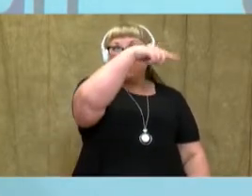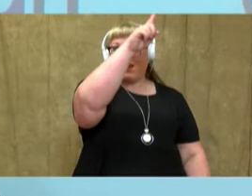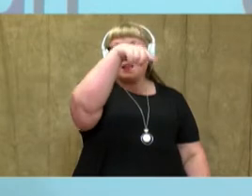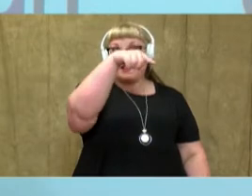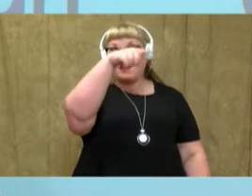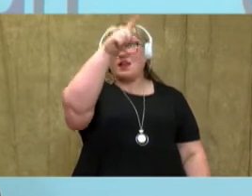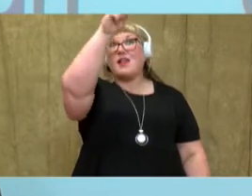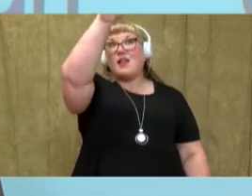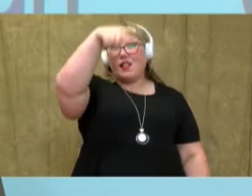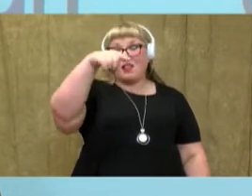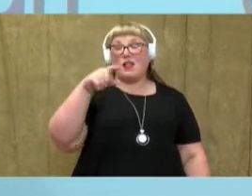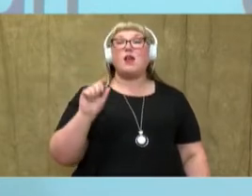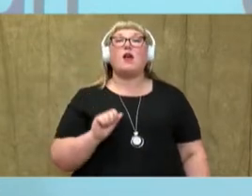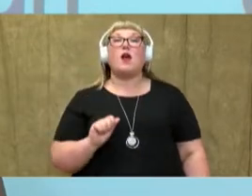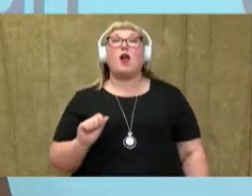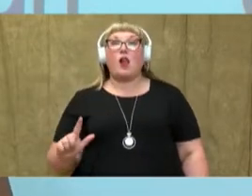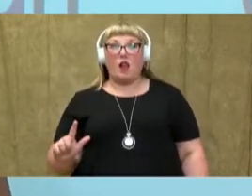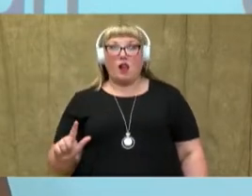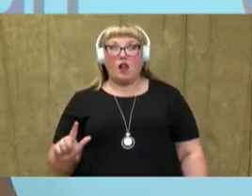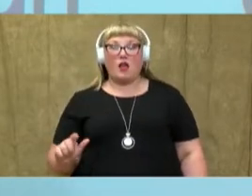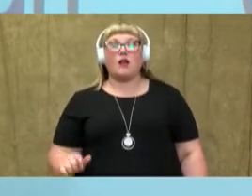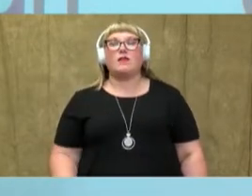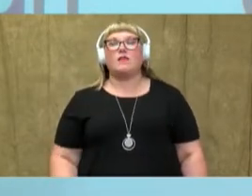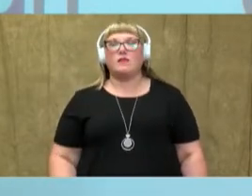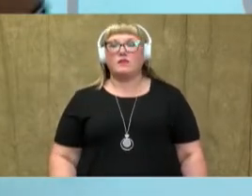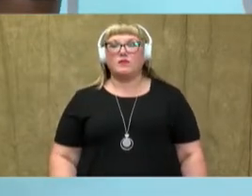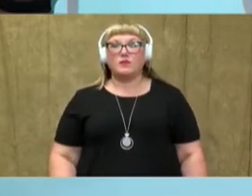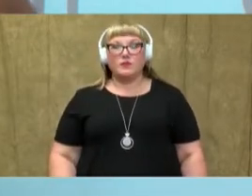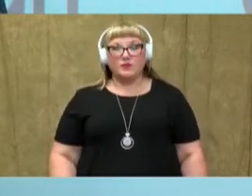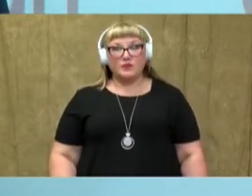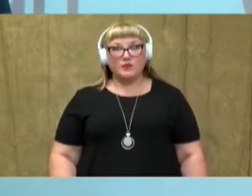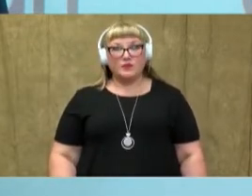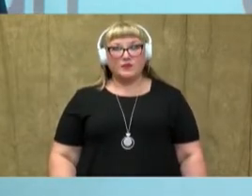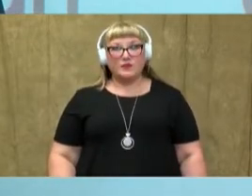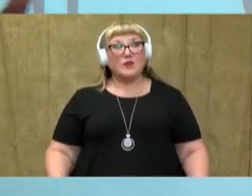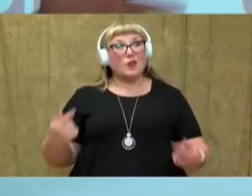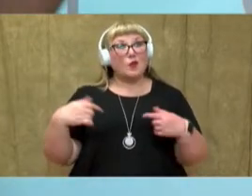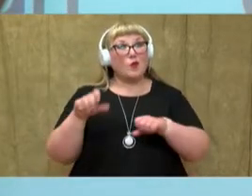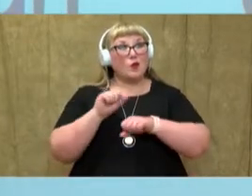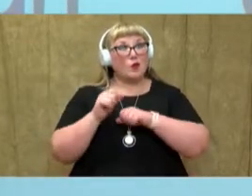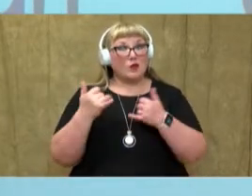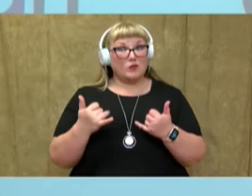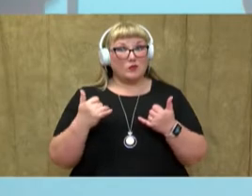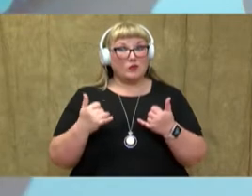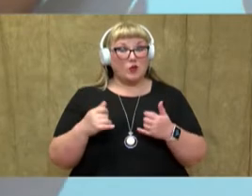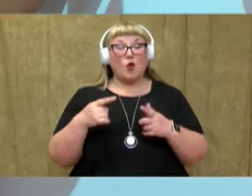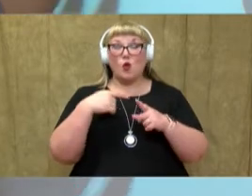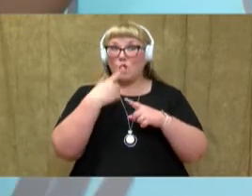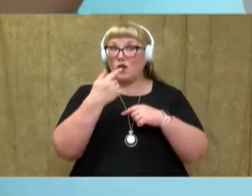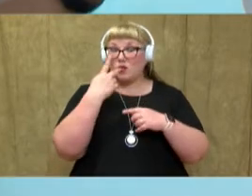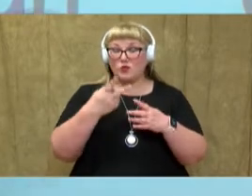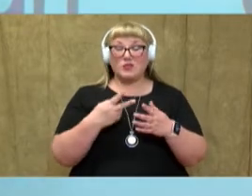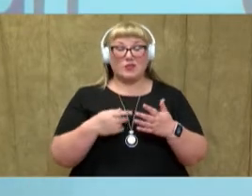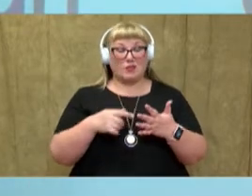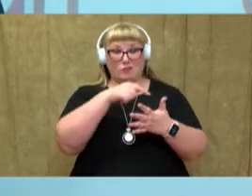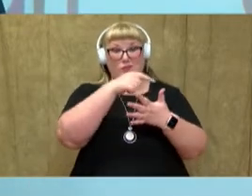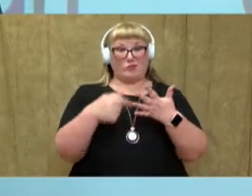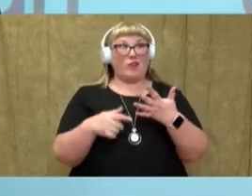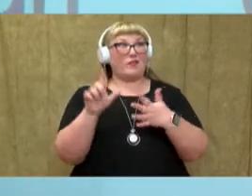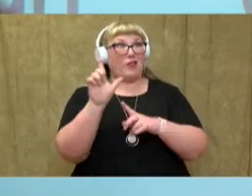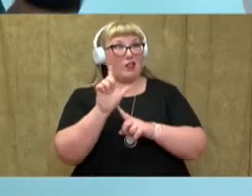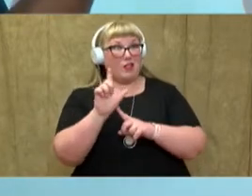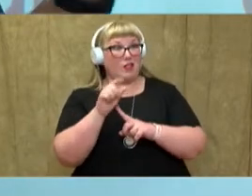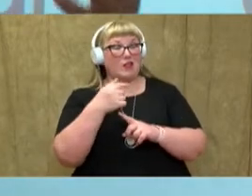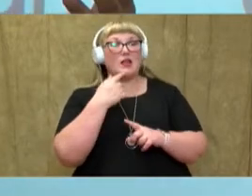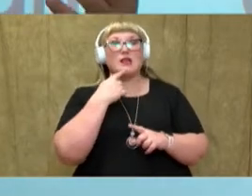A-l-all. Now, as we're working today, when you see these team of letters, remember they